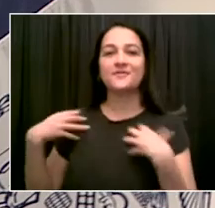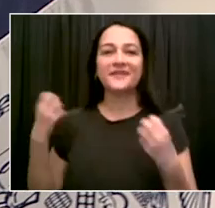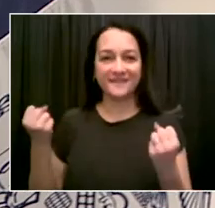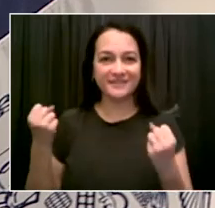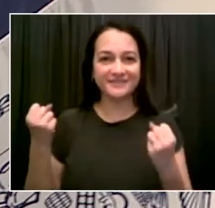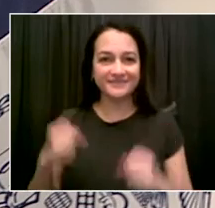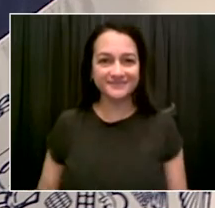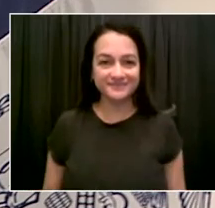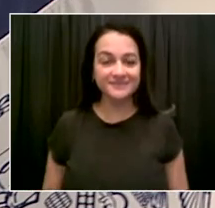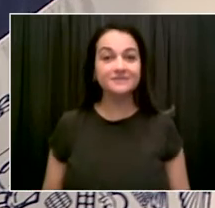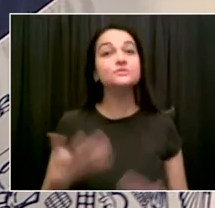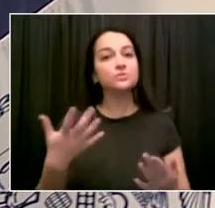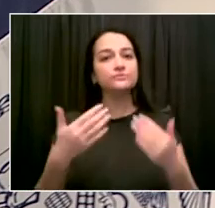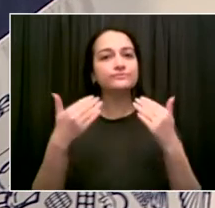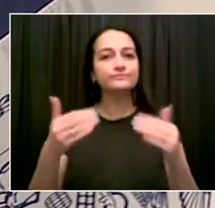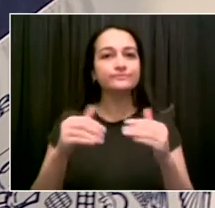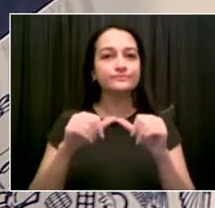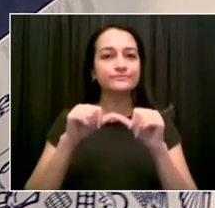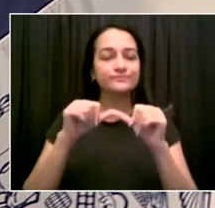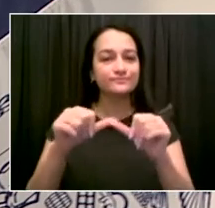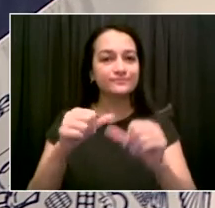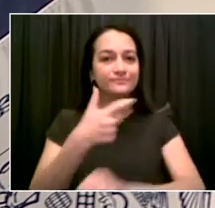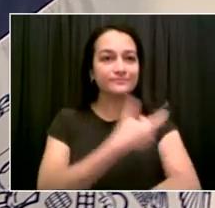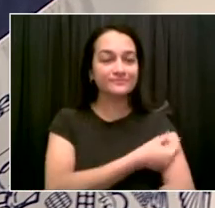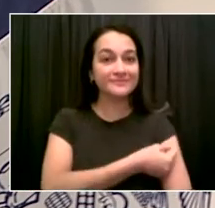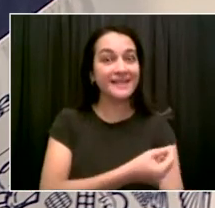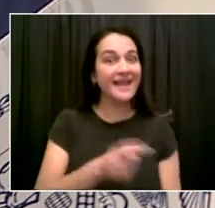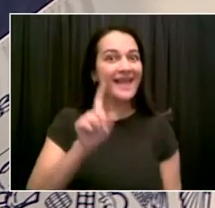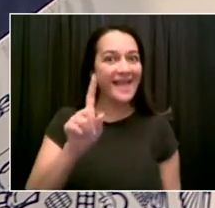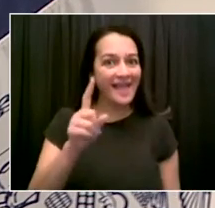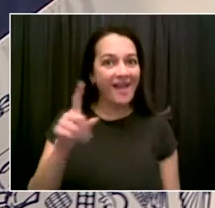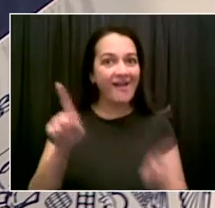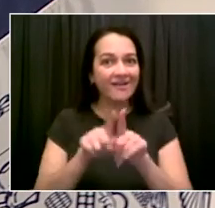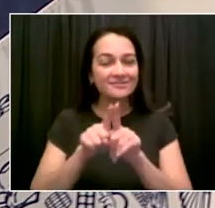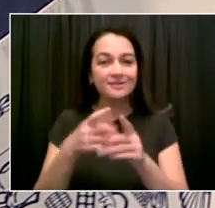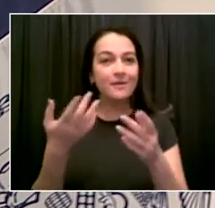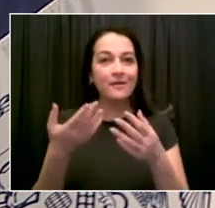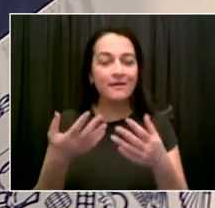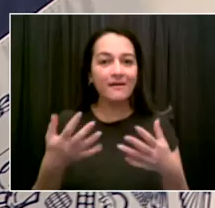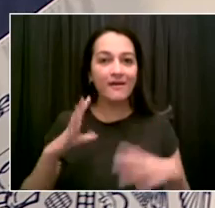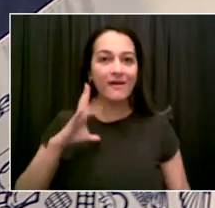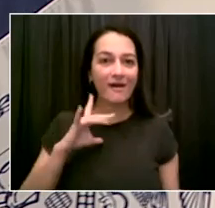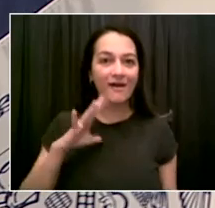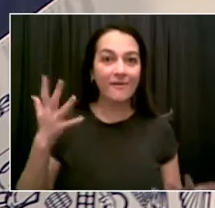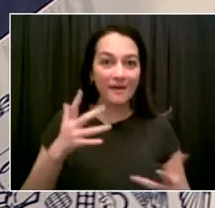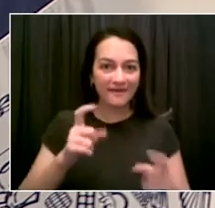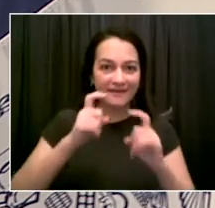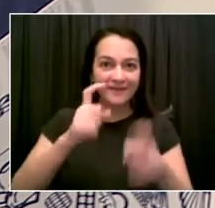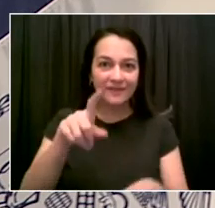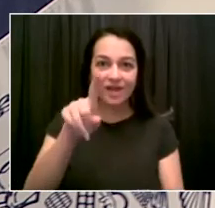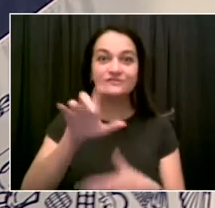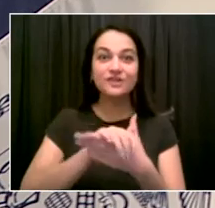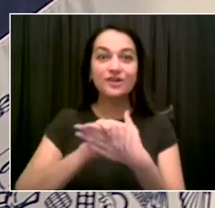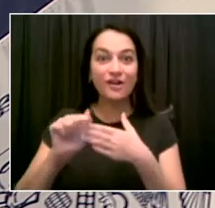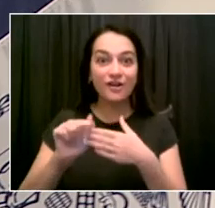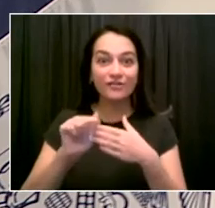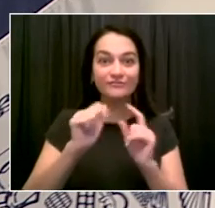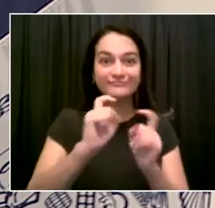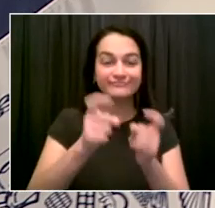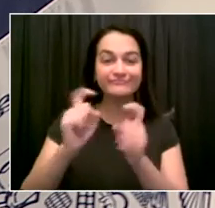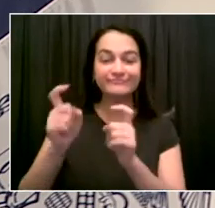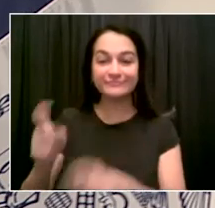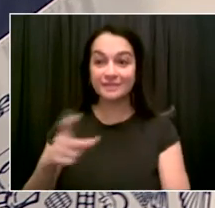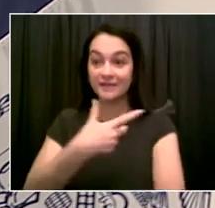incentive, which is proving to be very popular already. Just a few days into it, just started on Friday. And by yesterday, over